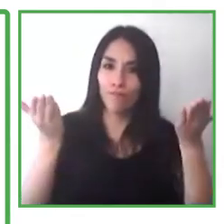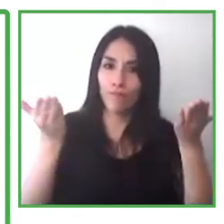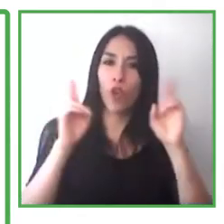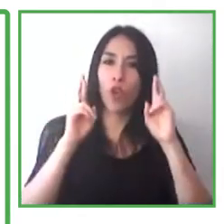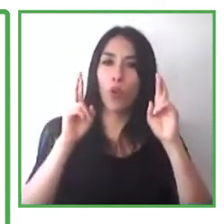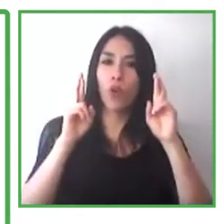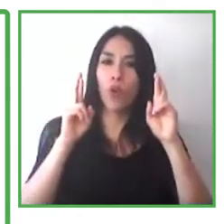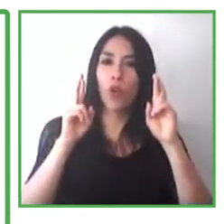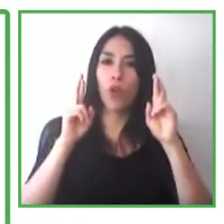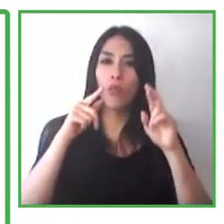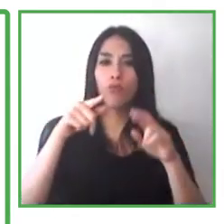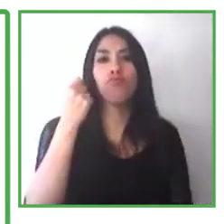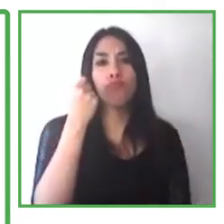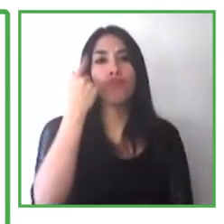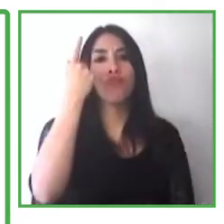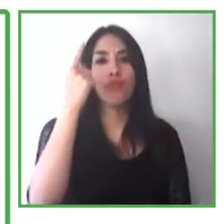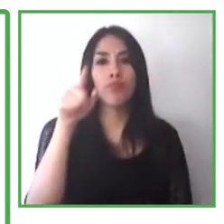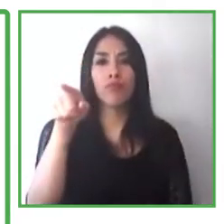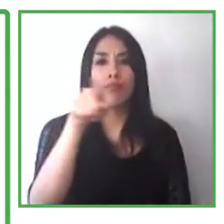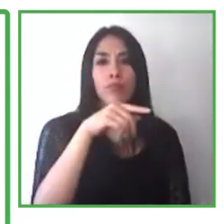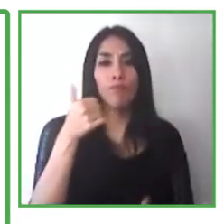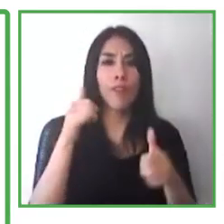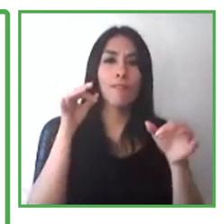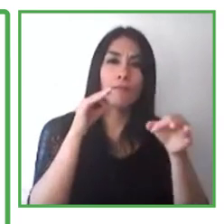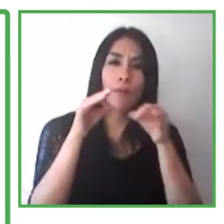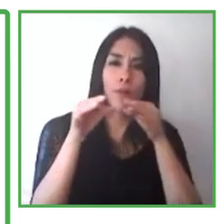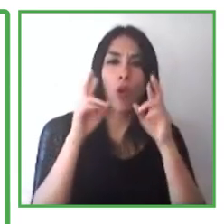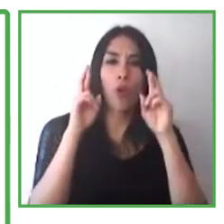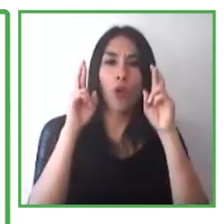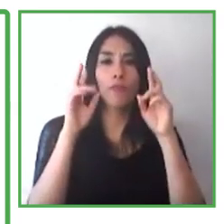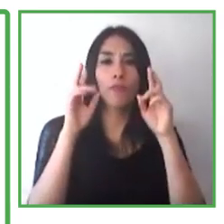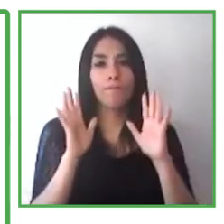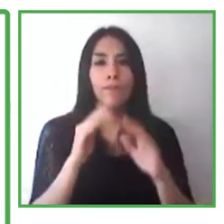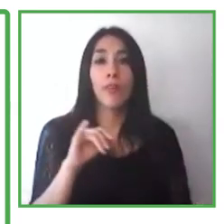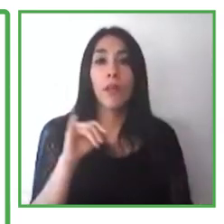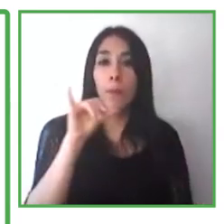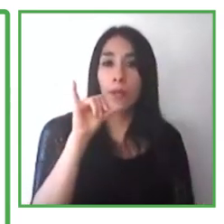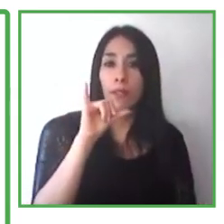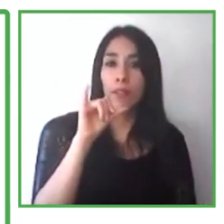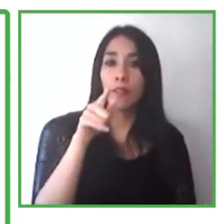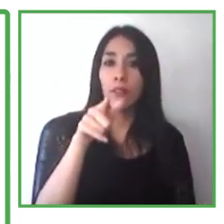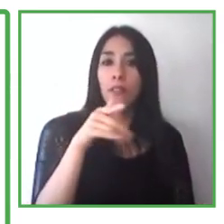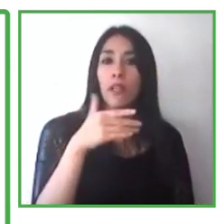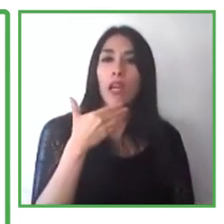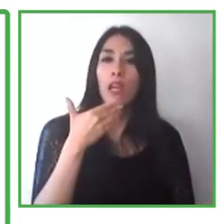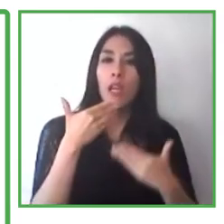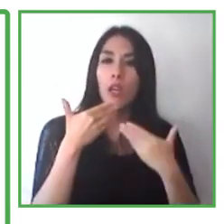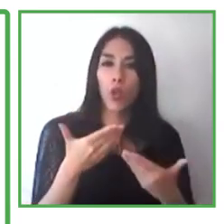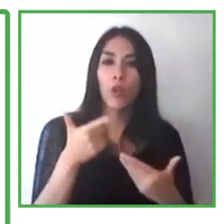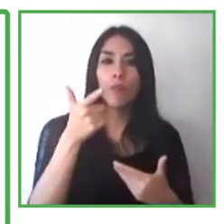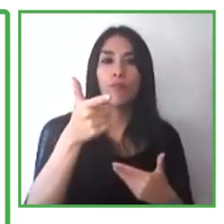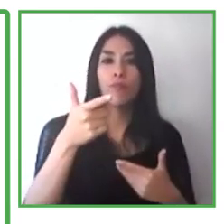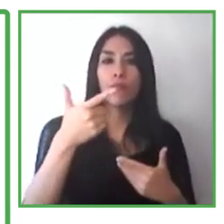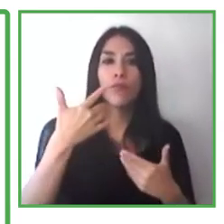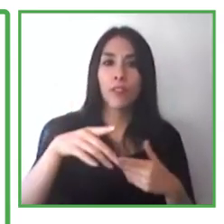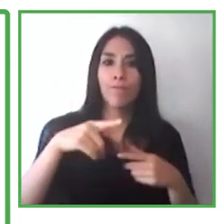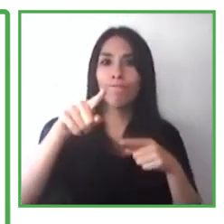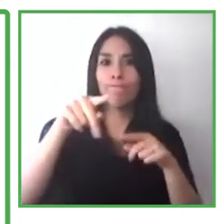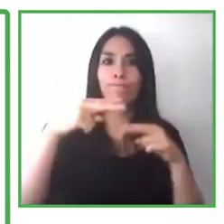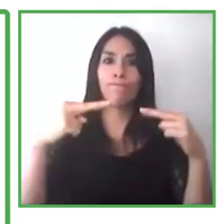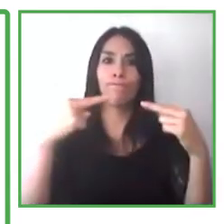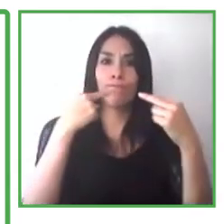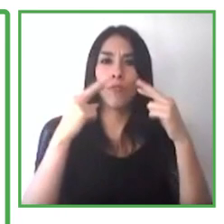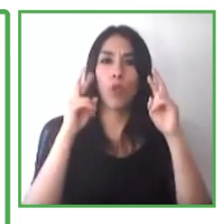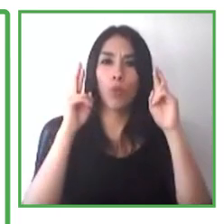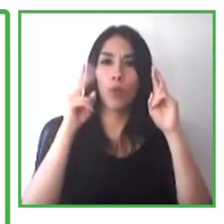maybe my last piece is really be patient. You're not going to change the world in